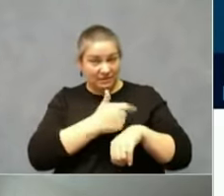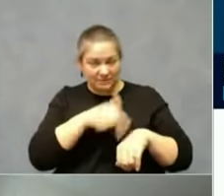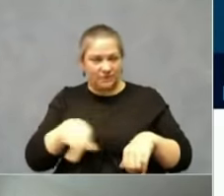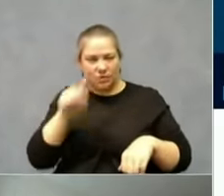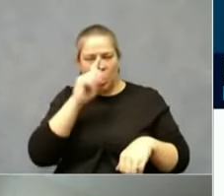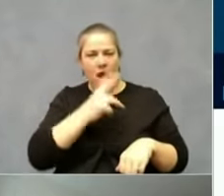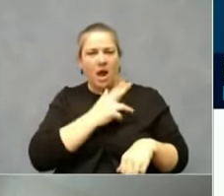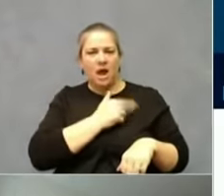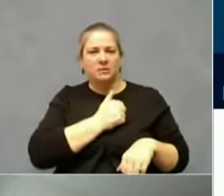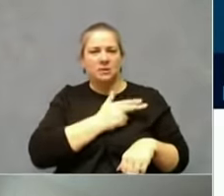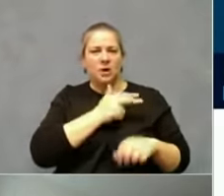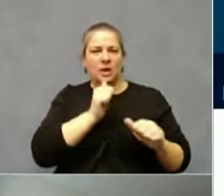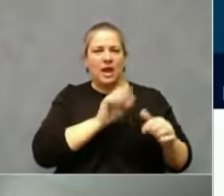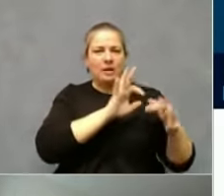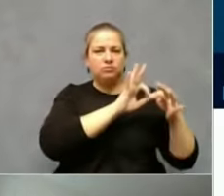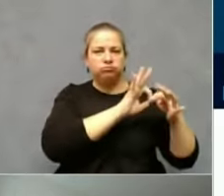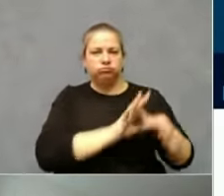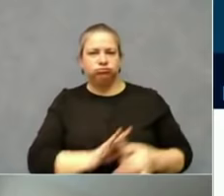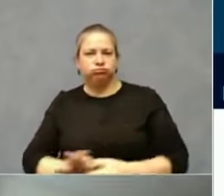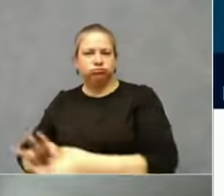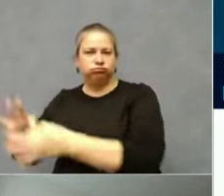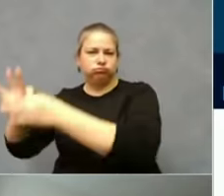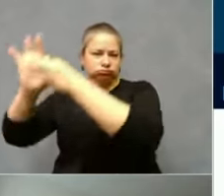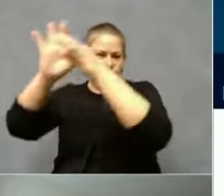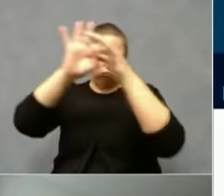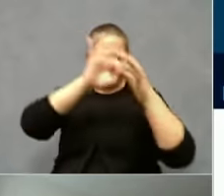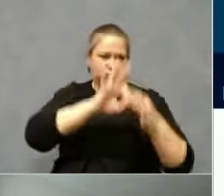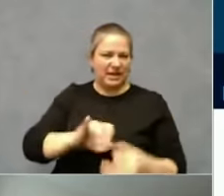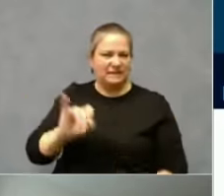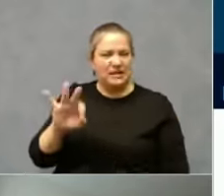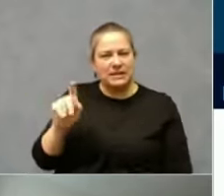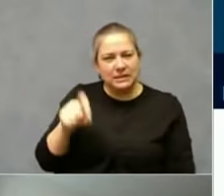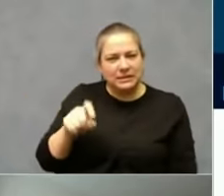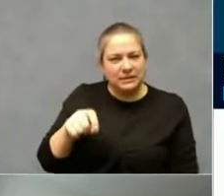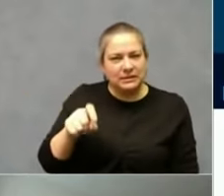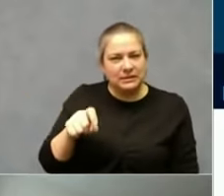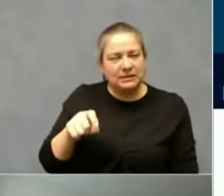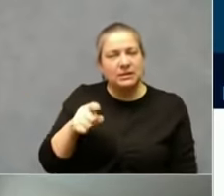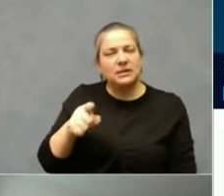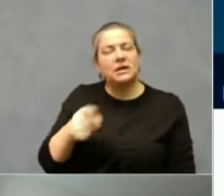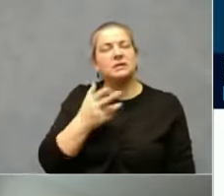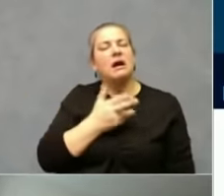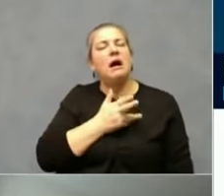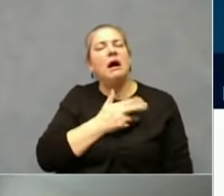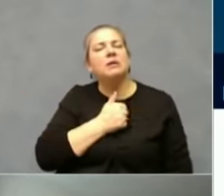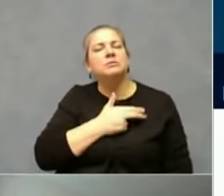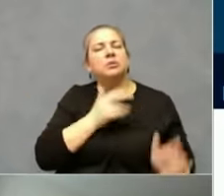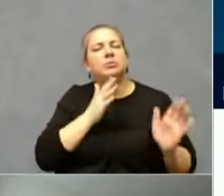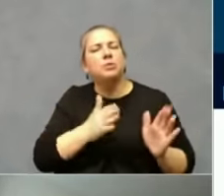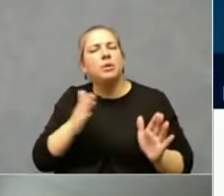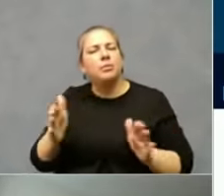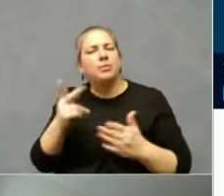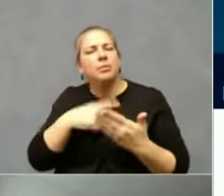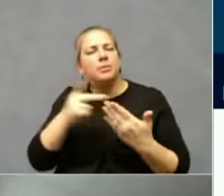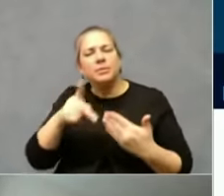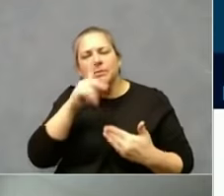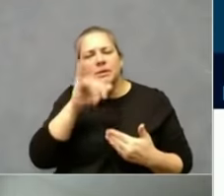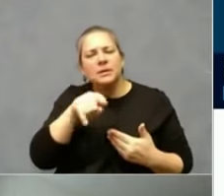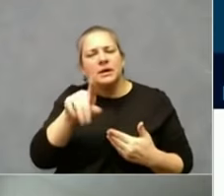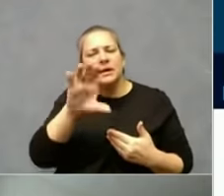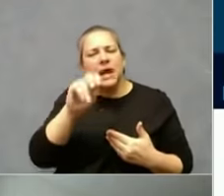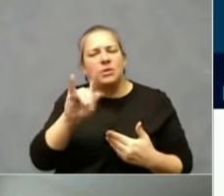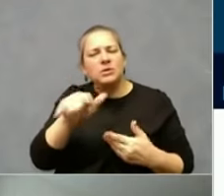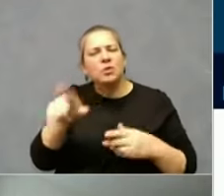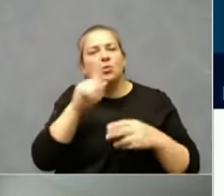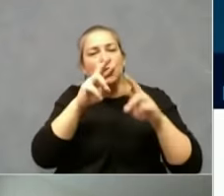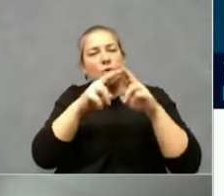3 of this hospital preparedness program, and it includes the counties you'll see there in Region 3, and I put the names up there at the